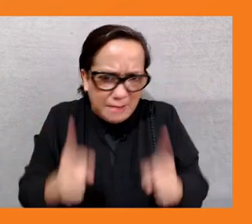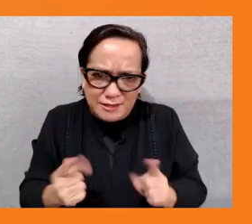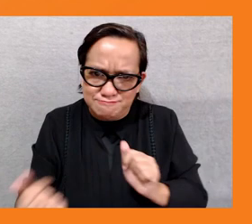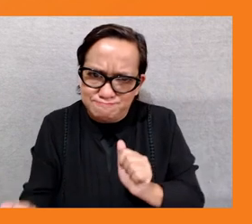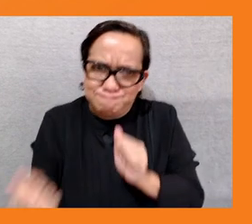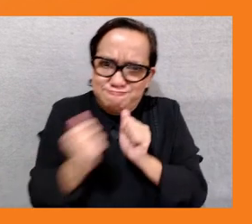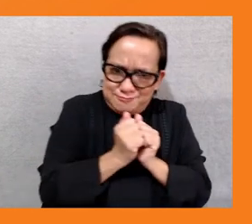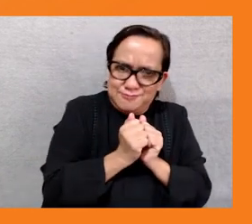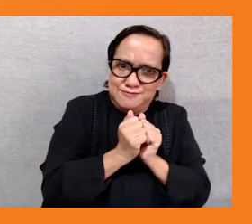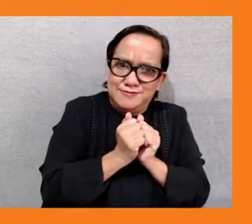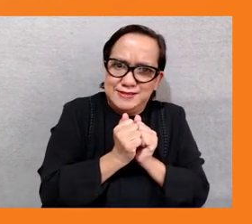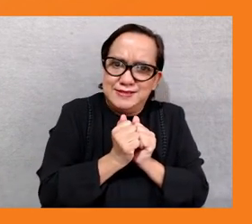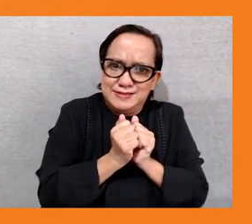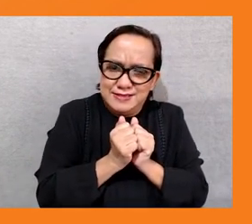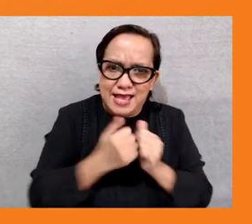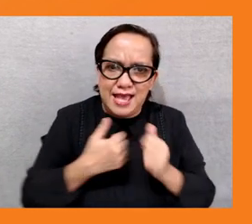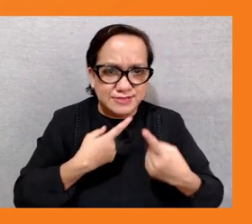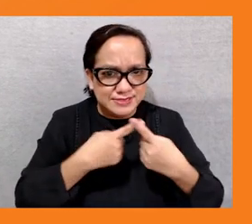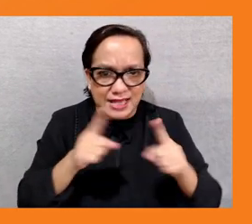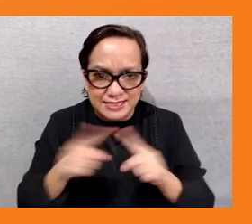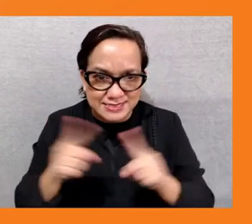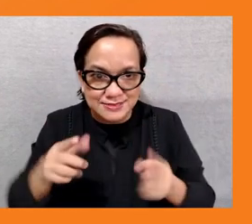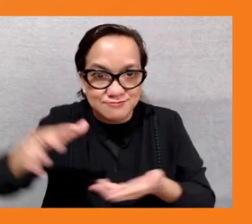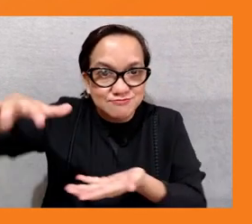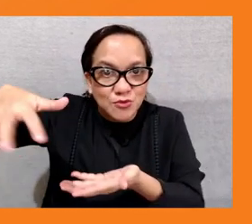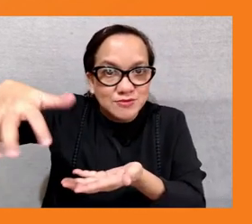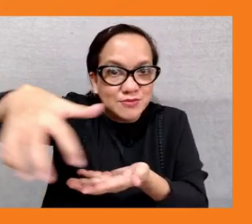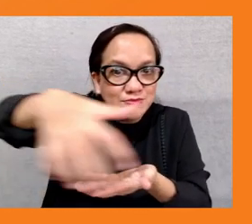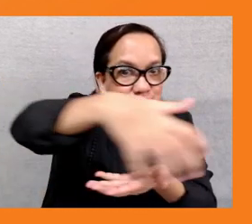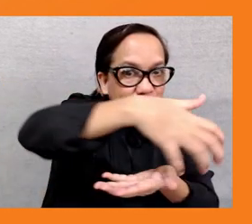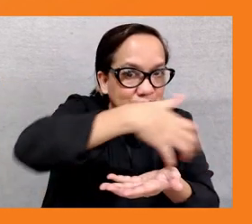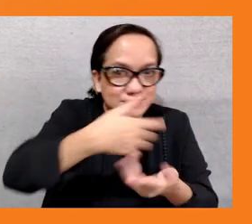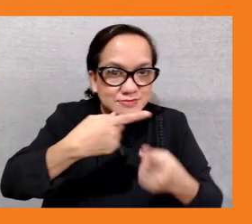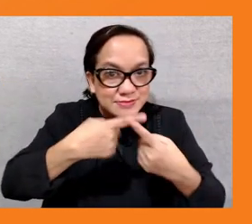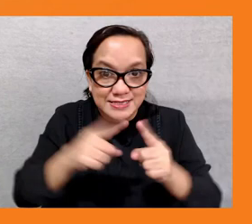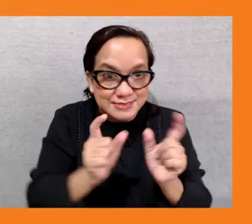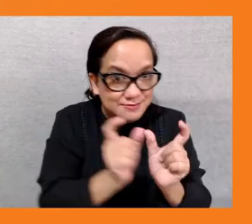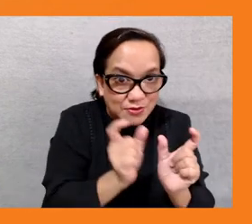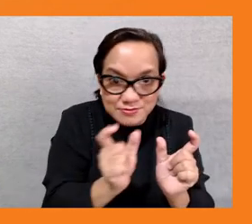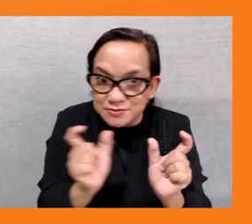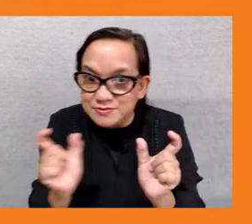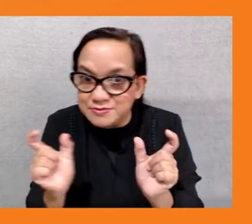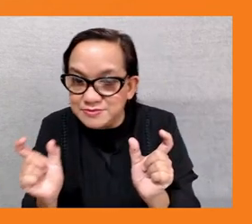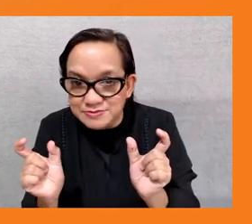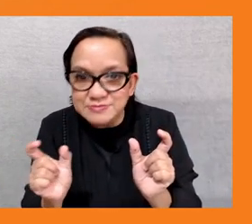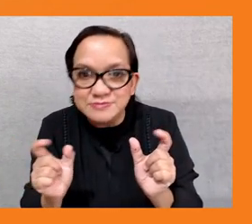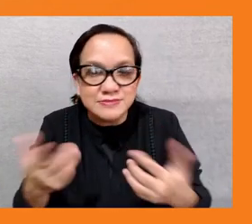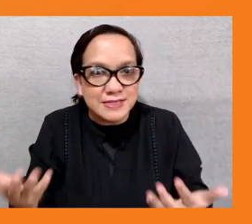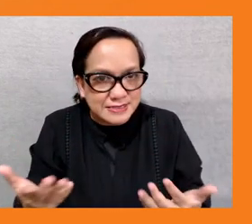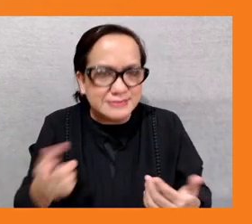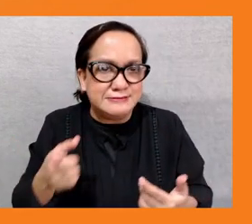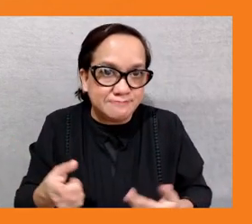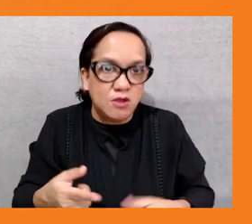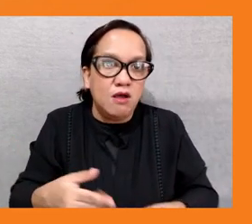um tailored approaches and taking a long-term hard time horizon to make sure that we look out to the